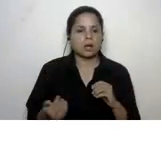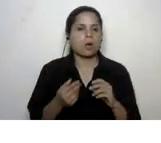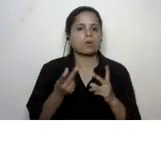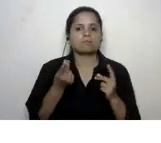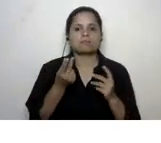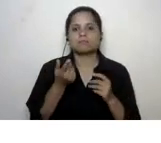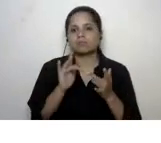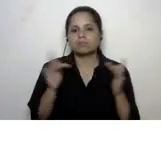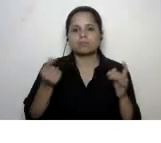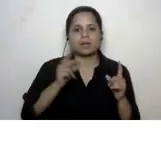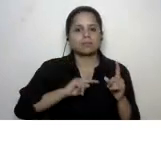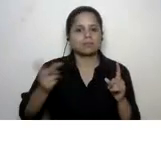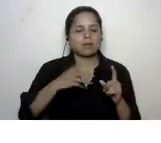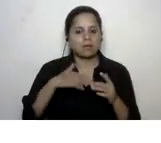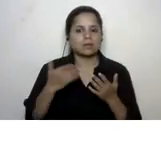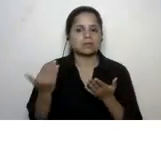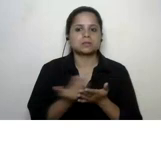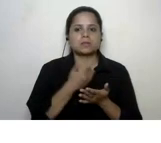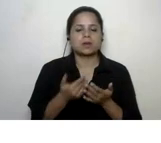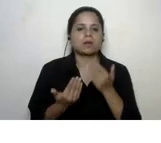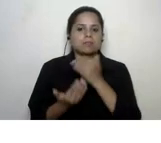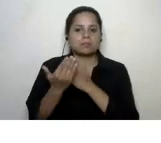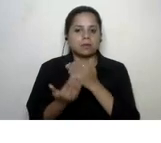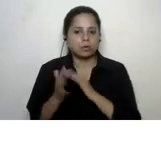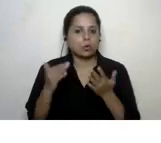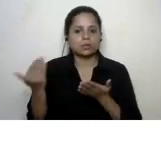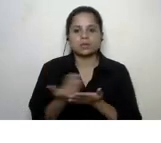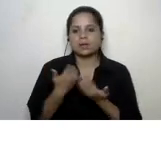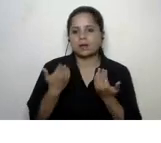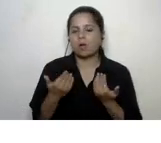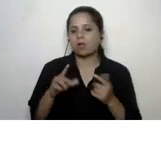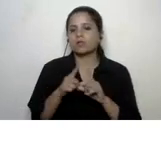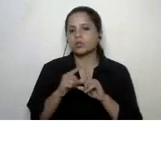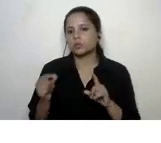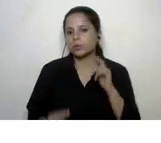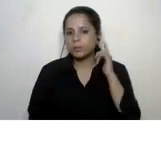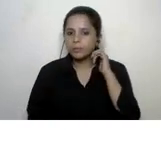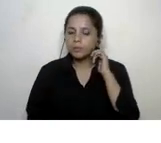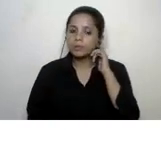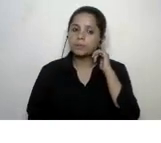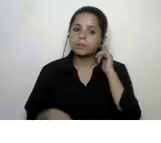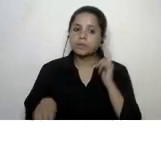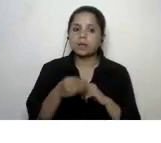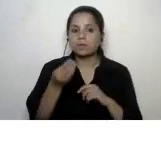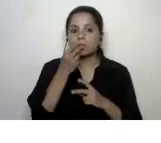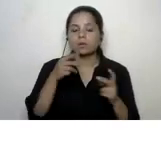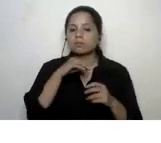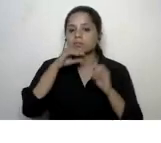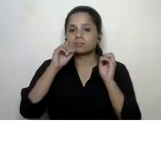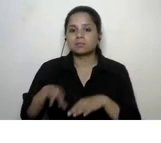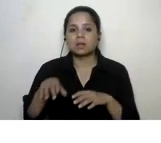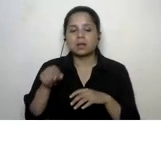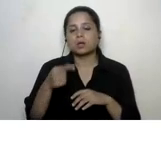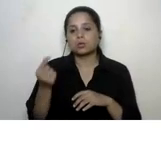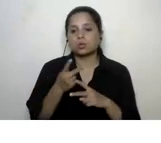and we try to save on printouts and paper as much as possible composting food scraps i think